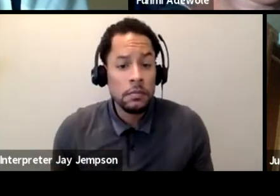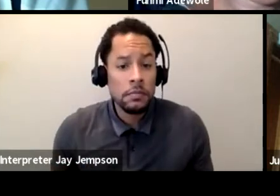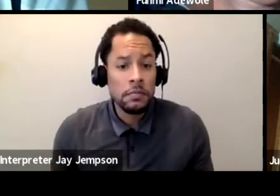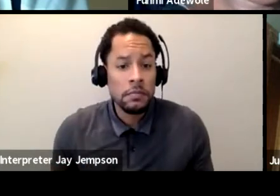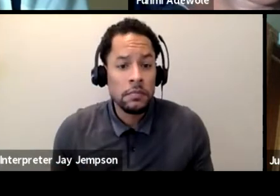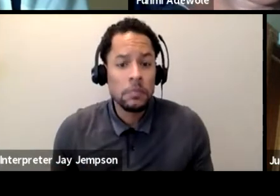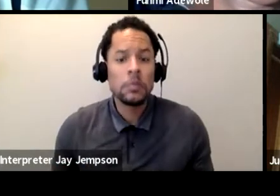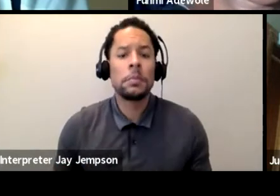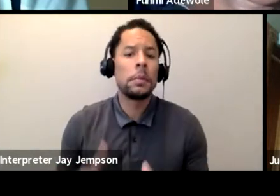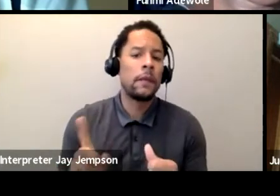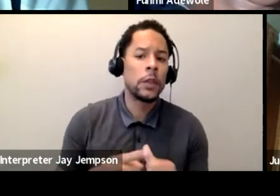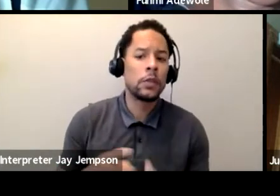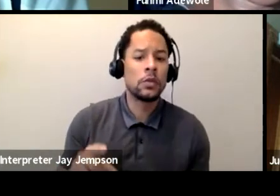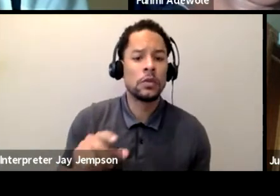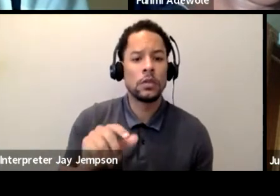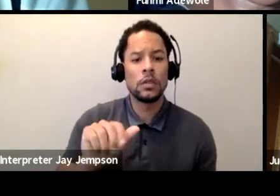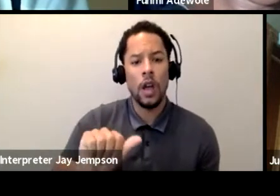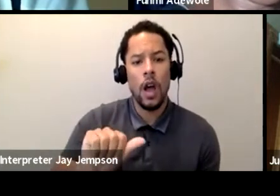Aganza and then to Jude.